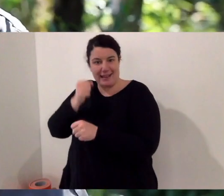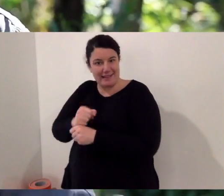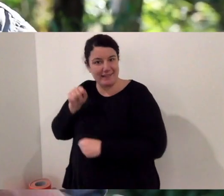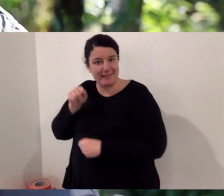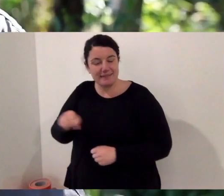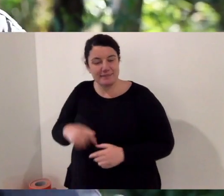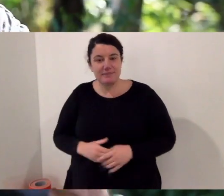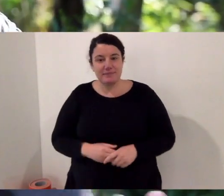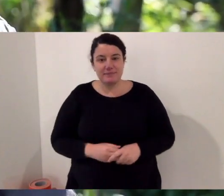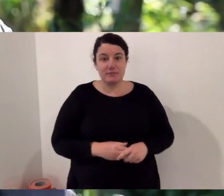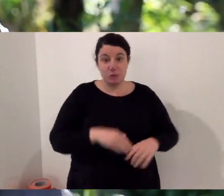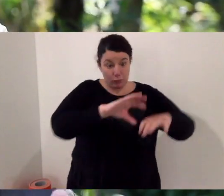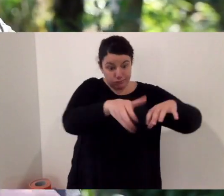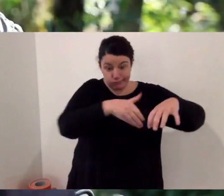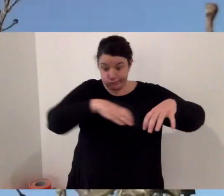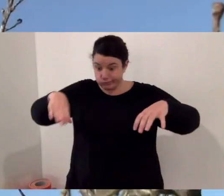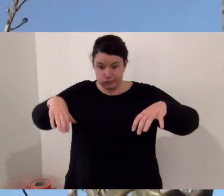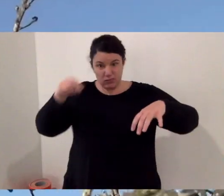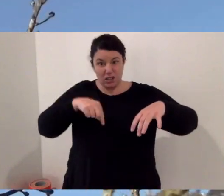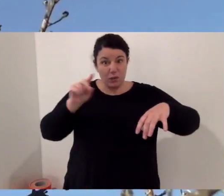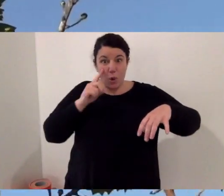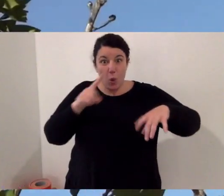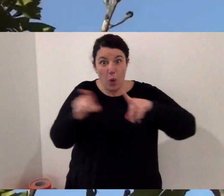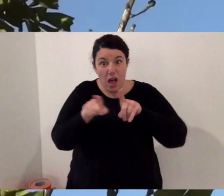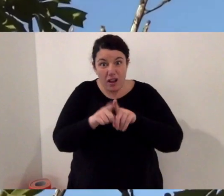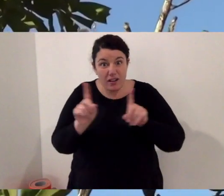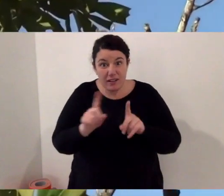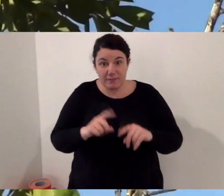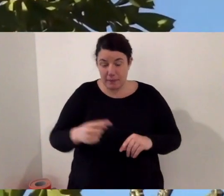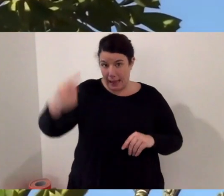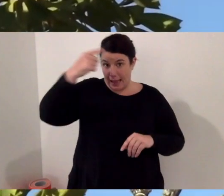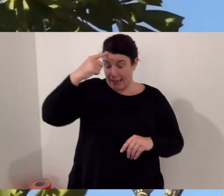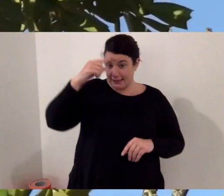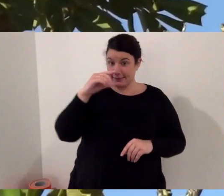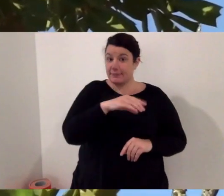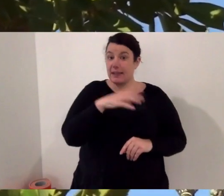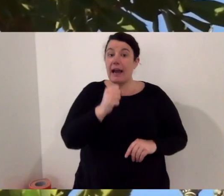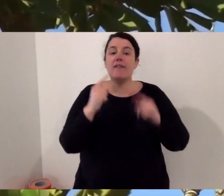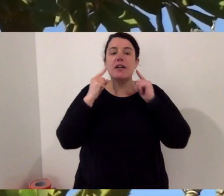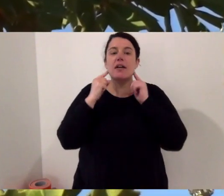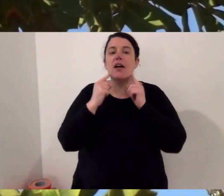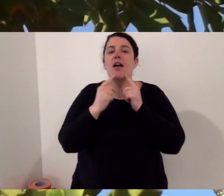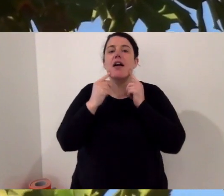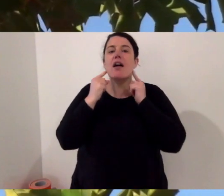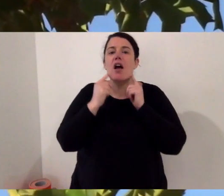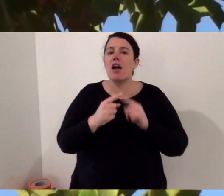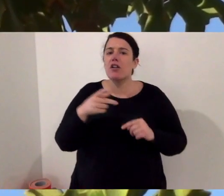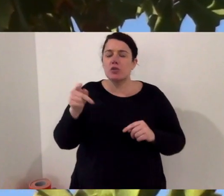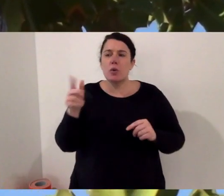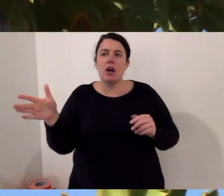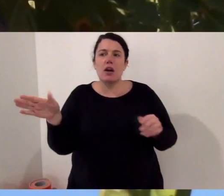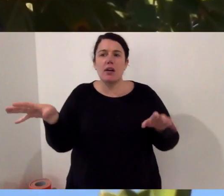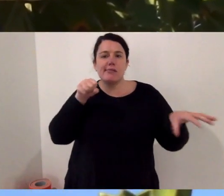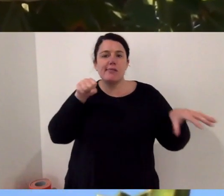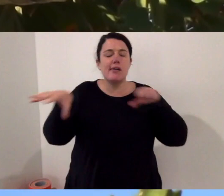pythons lay and incubate their eggs. Let's take a look at the physical features of a python and what they mean. So up around the